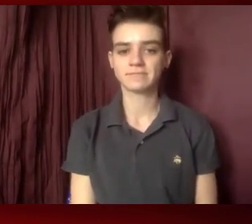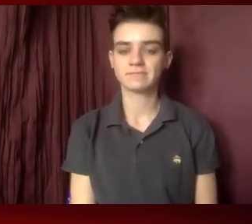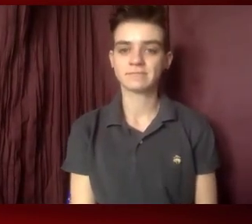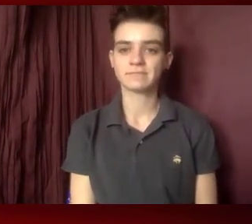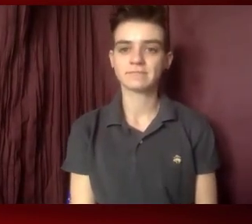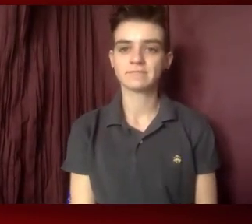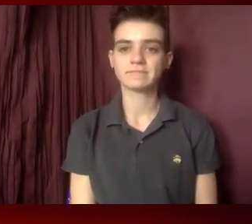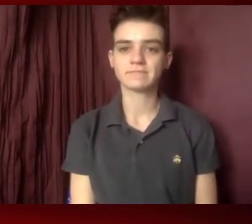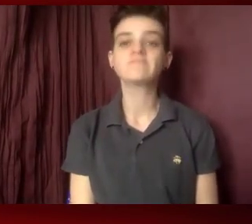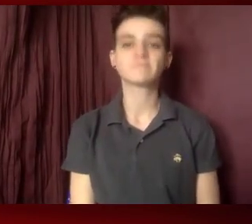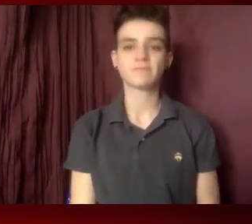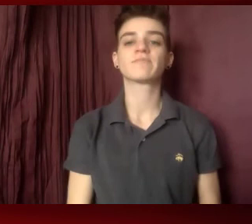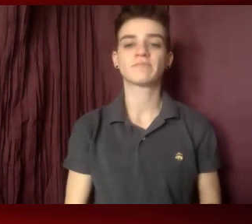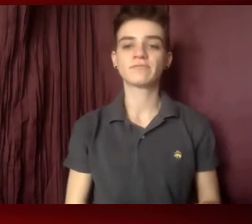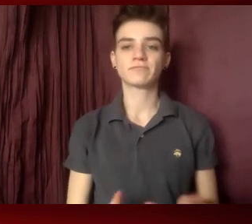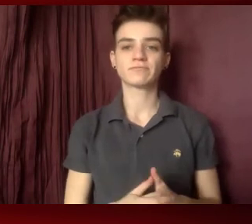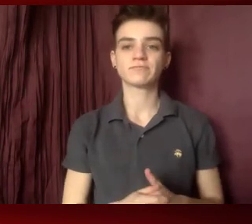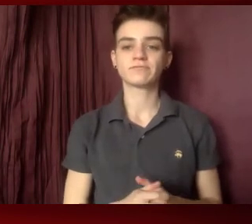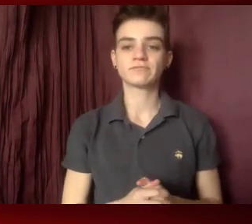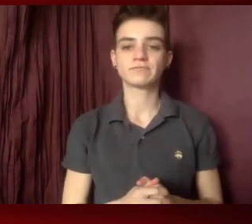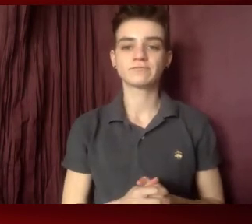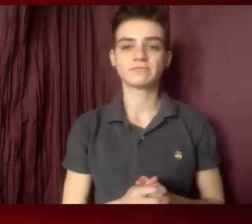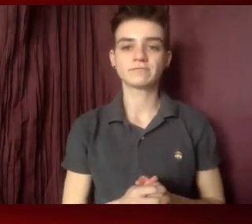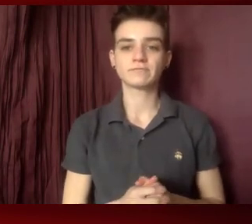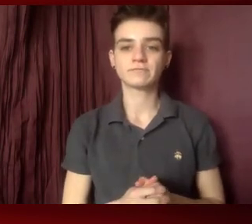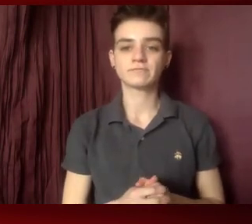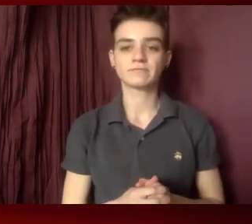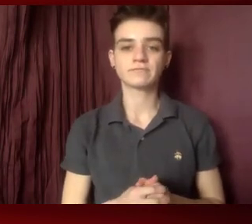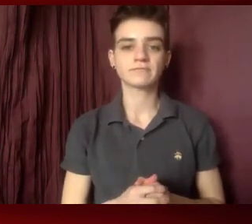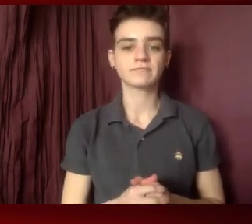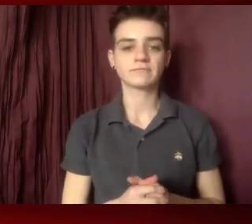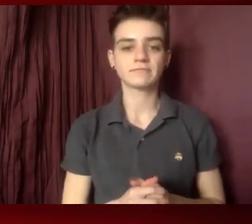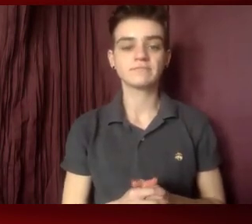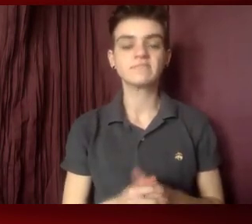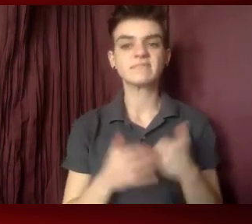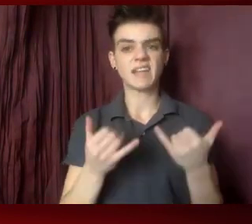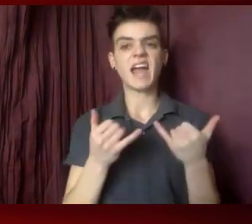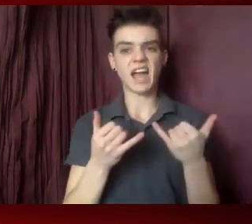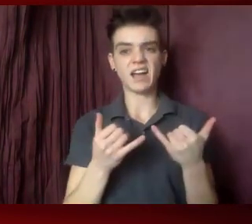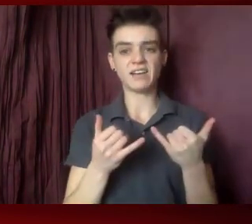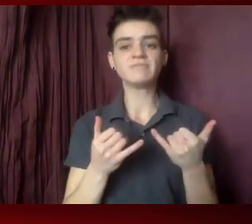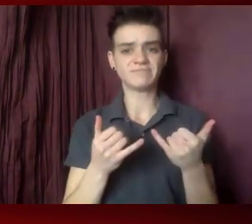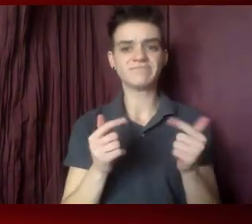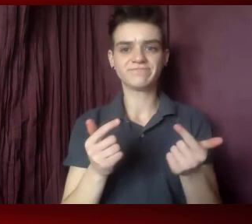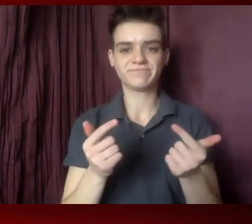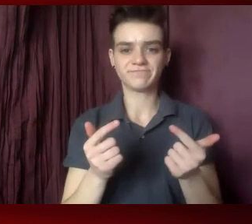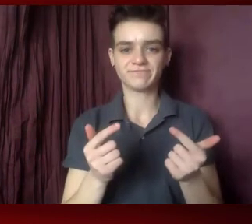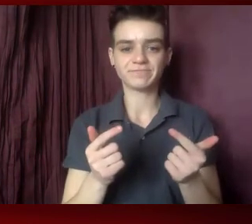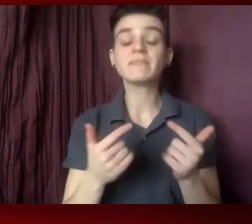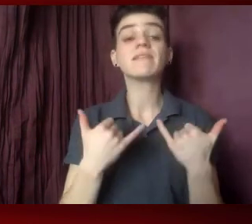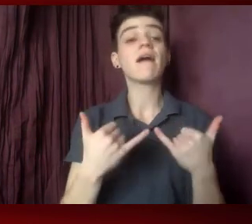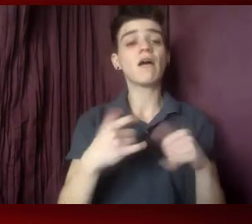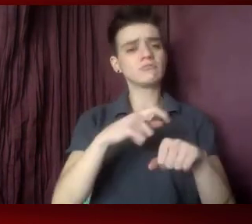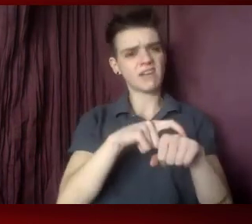it's great to speak with everyone again. We're going to spend some time now, following Malcolm's suggestion to know the issue,